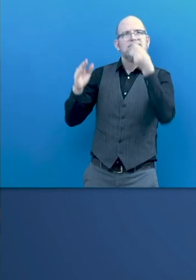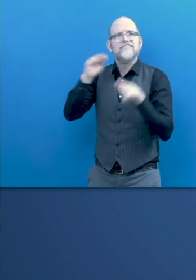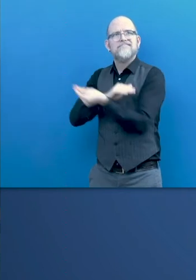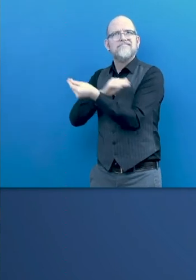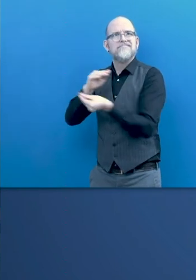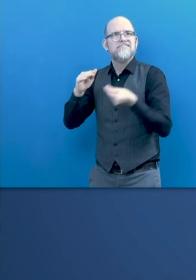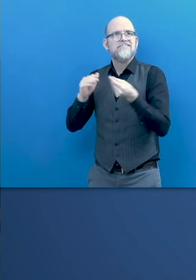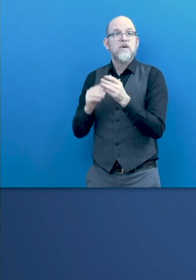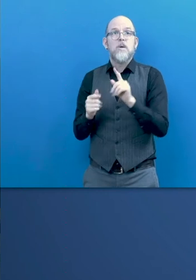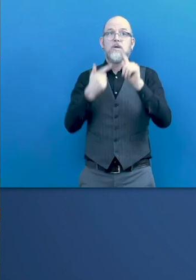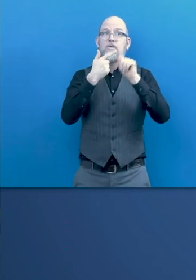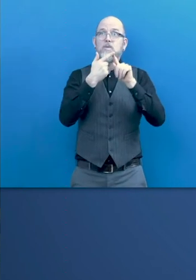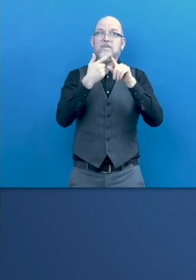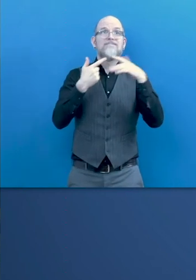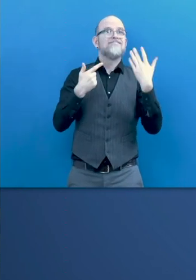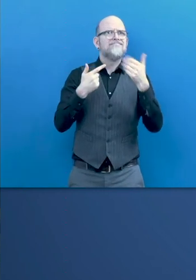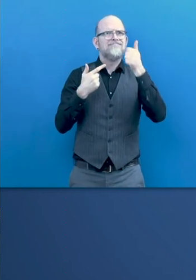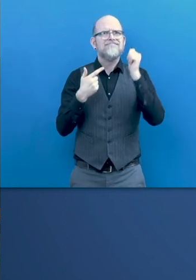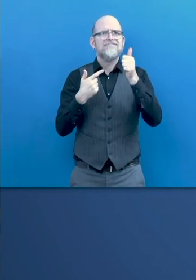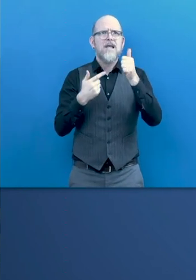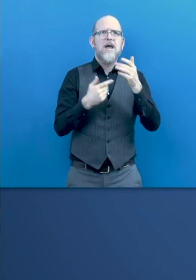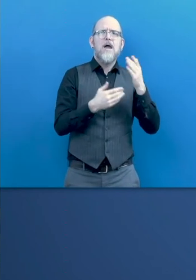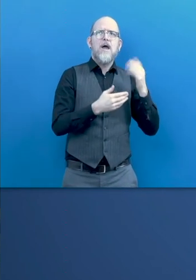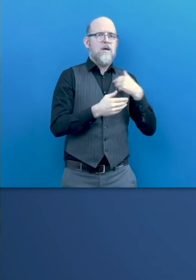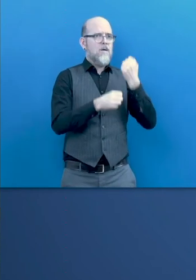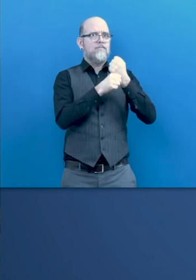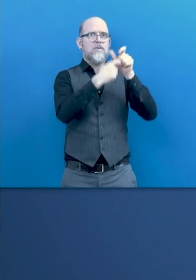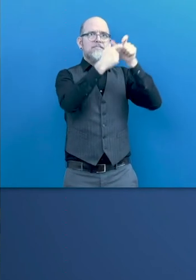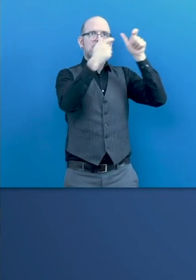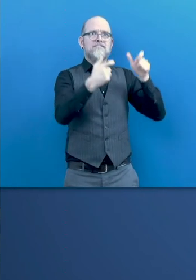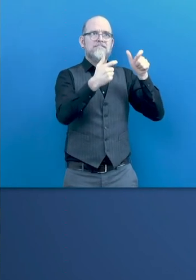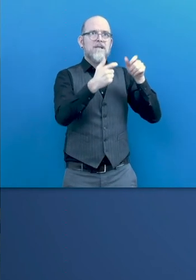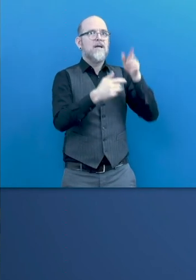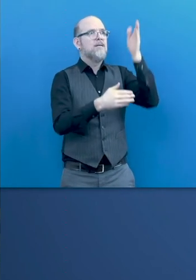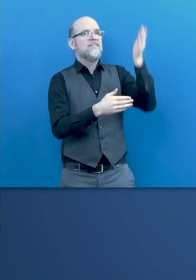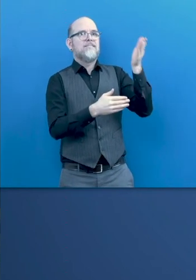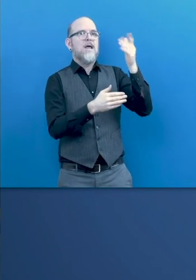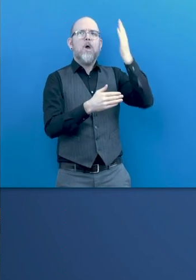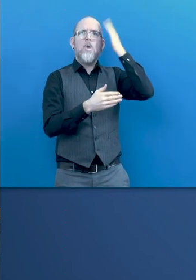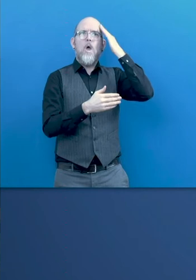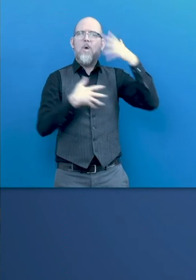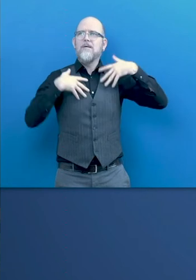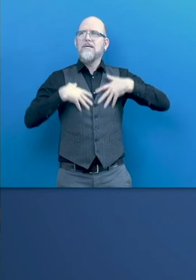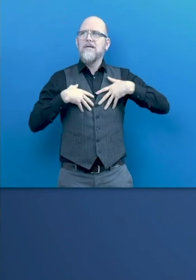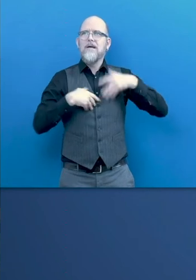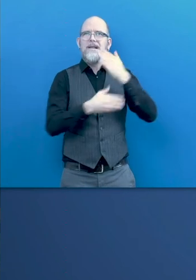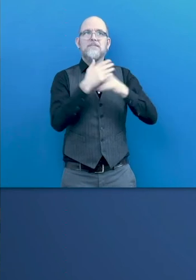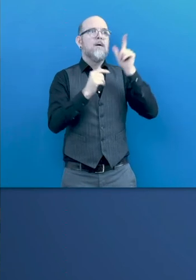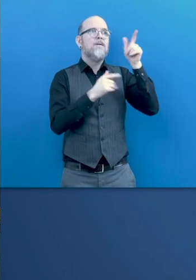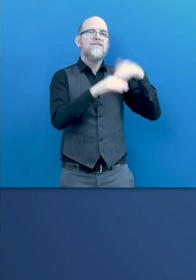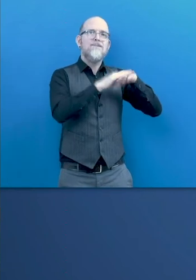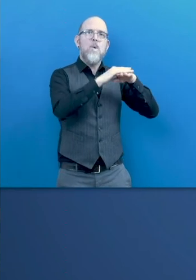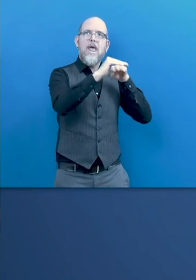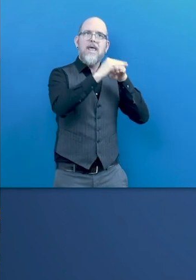hand, being those services offered by workers with disabilities, relying more and more on